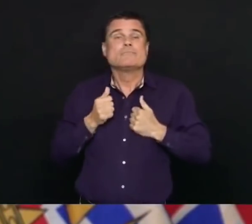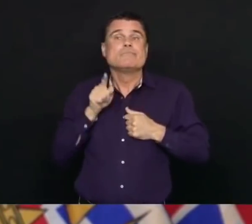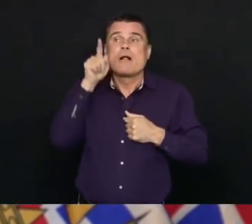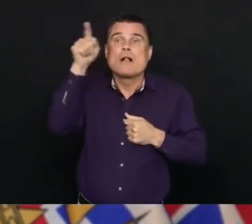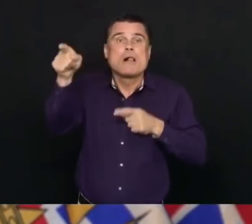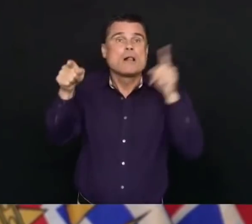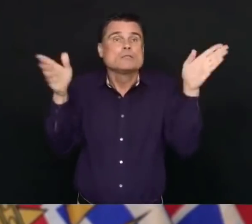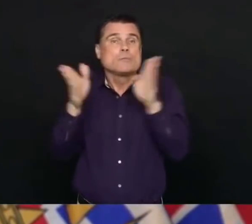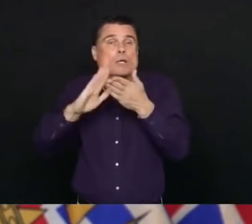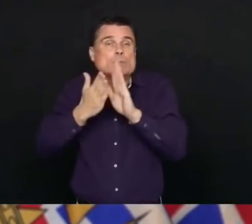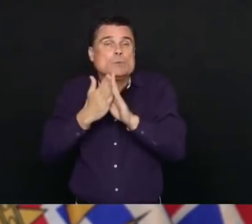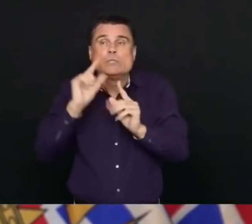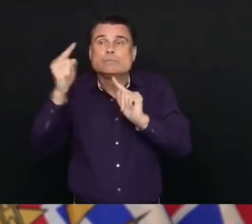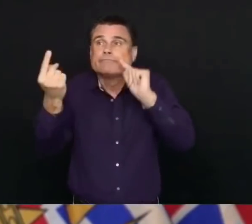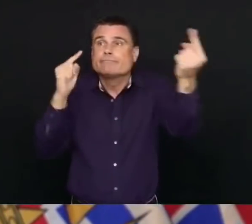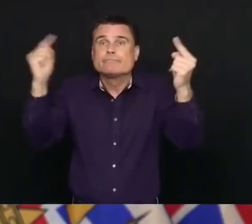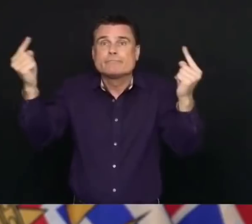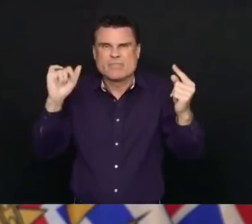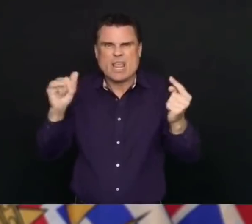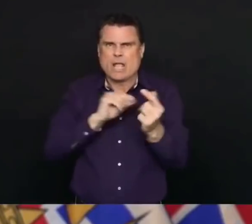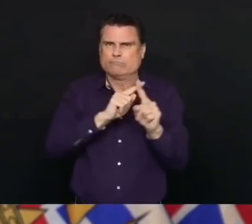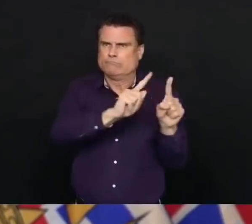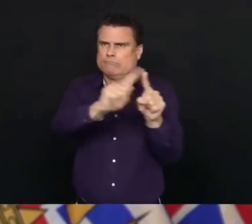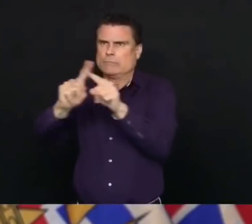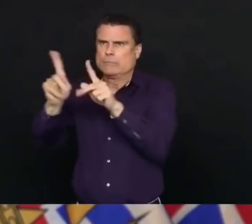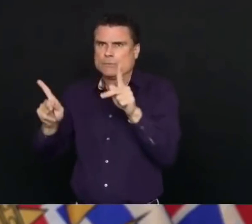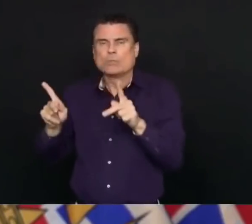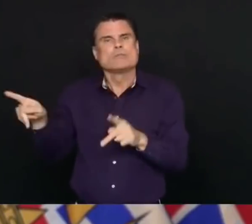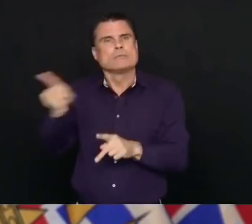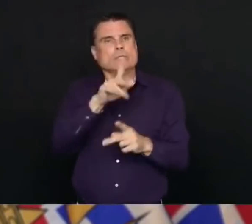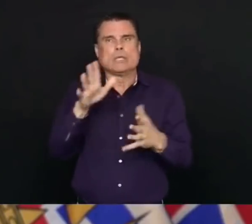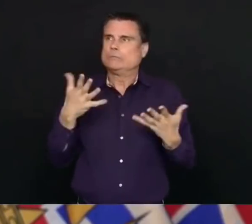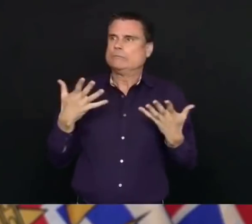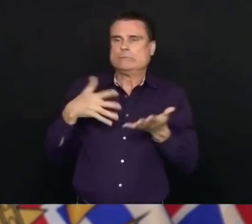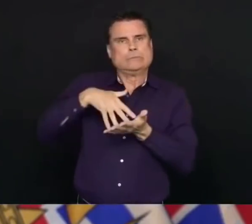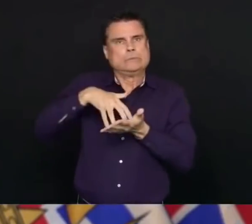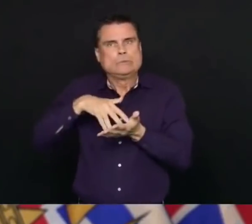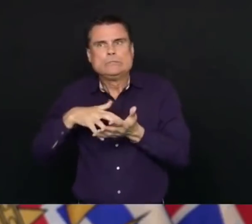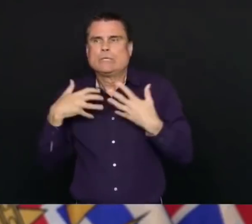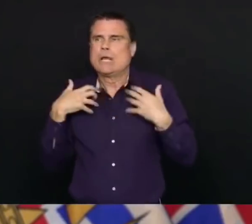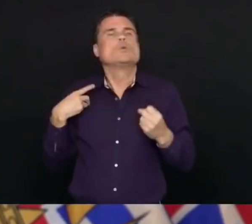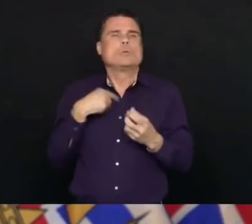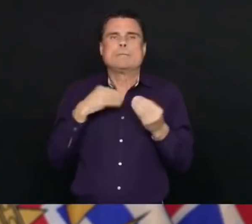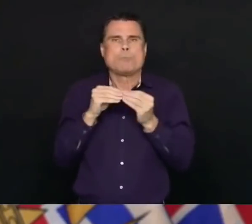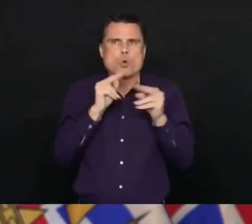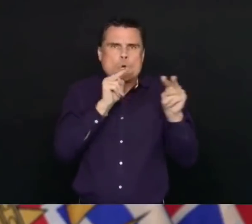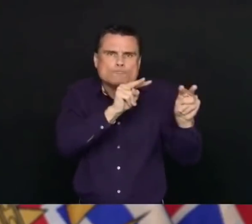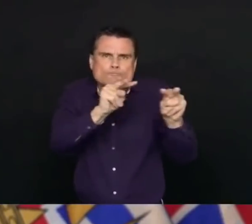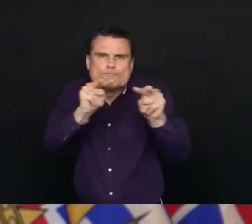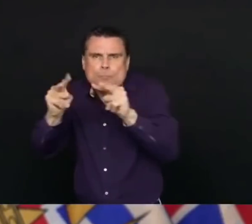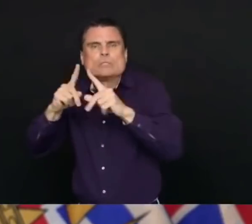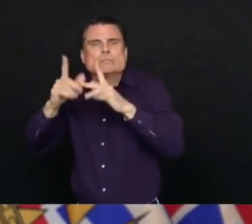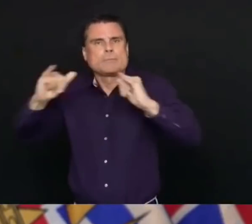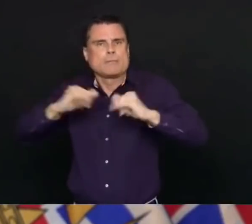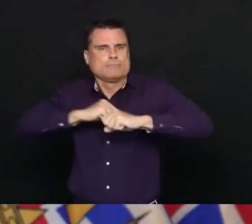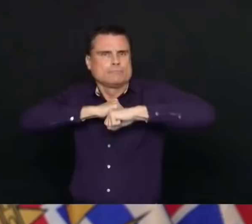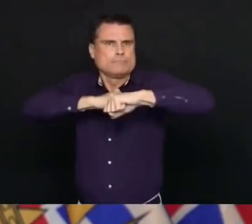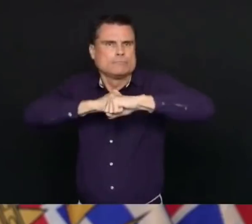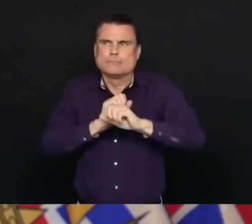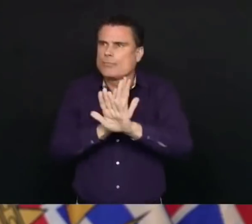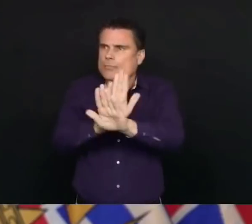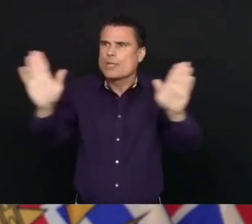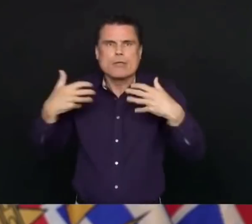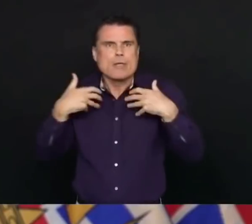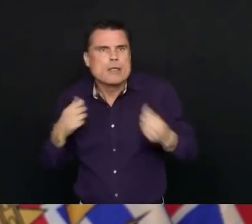as individuals across this province to keep our firewall strong. And I do want to recognize that